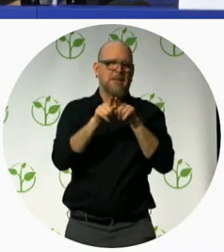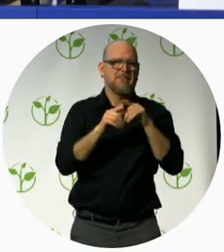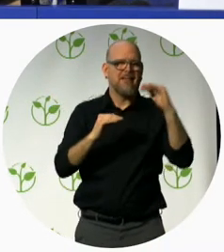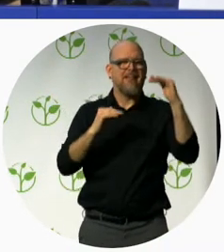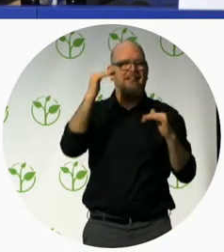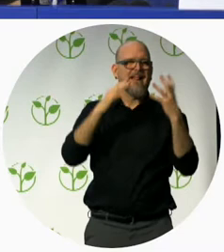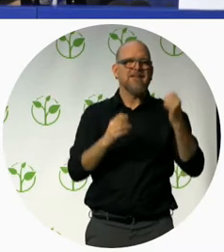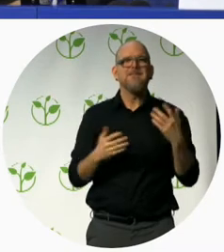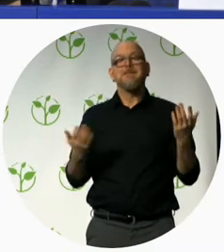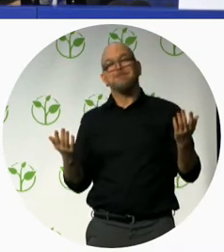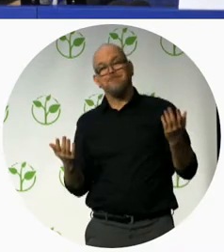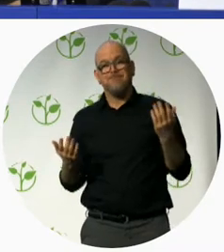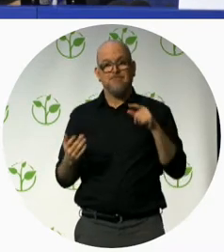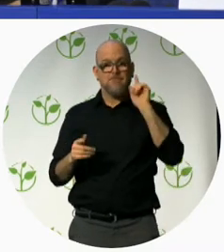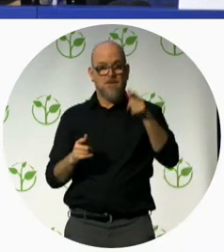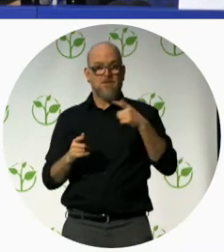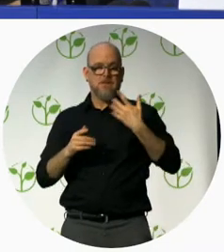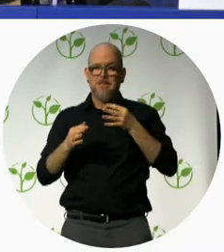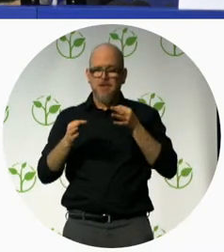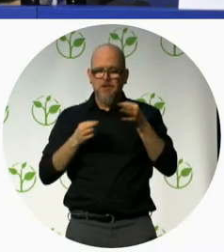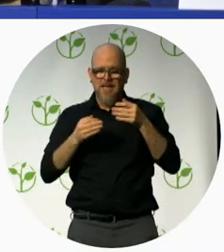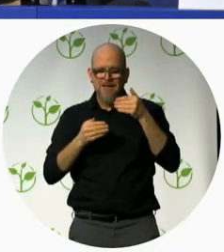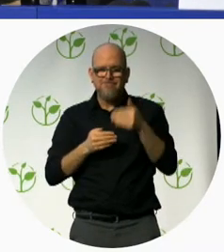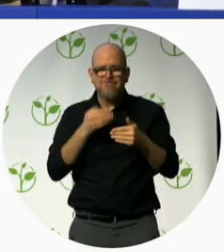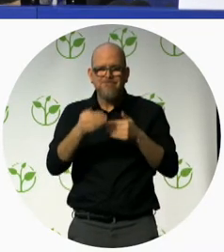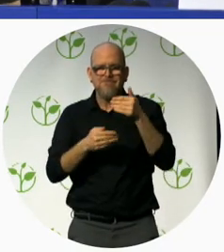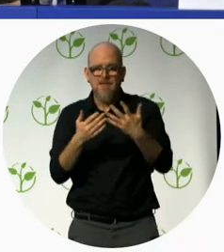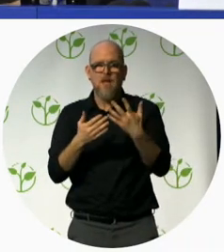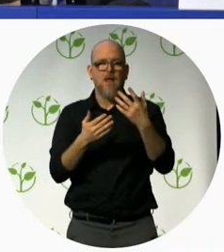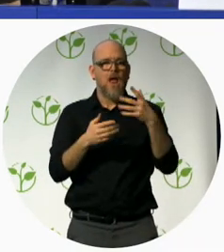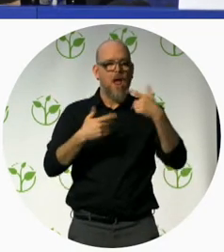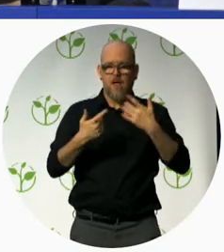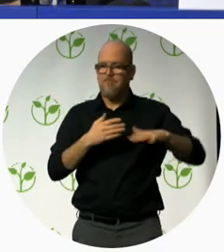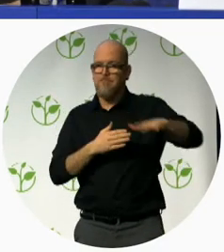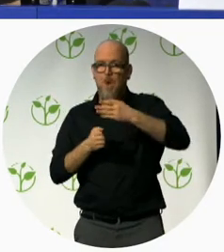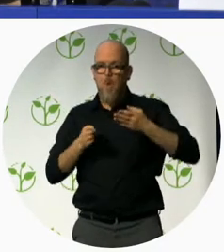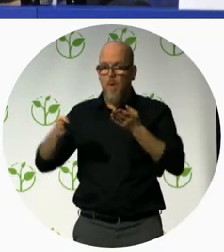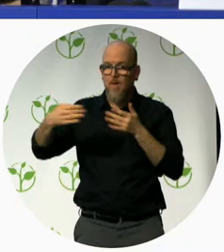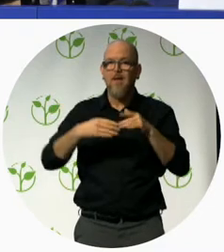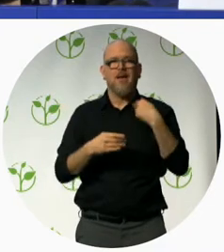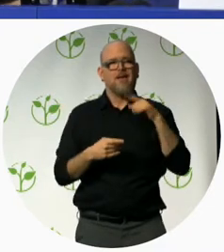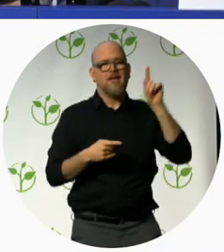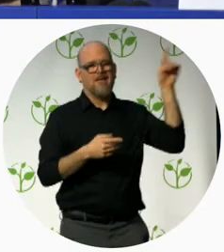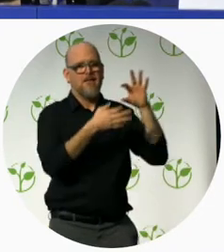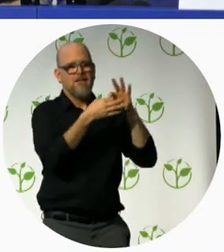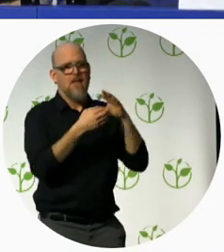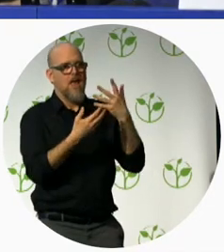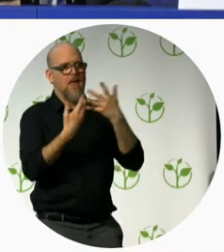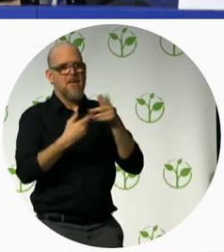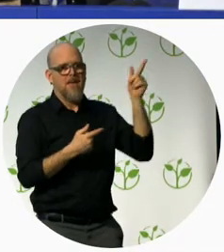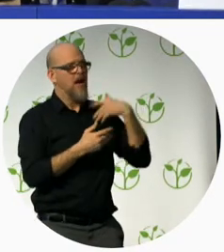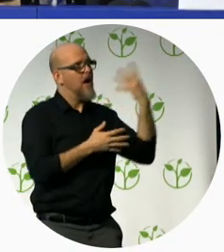strategies and principle in practice in the US adopting this as a guiding model in our medical centers